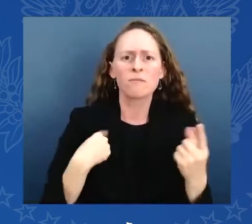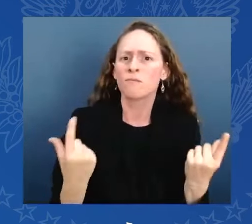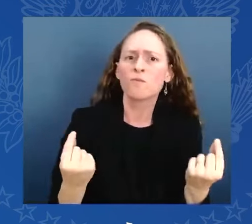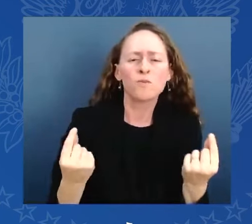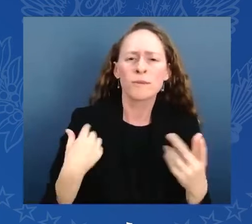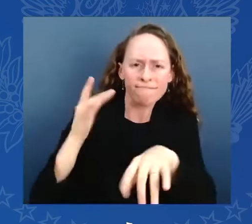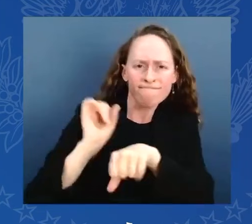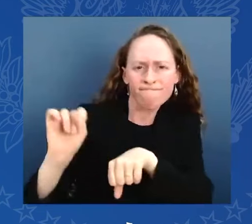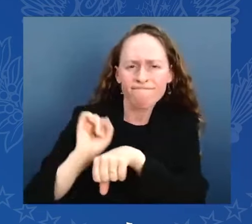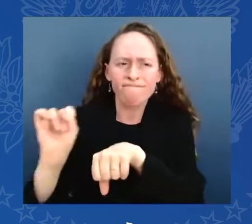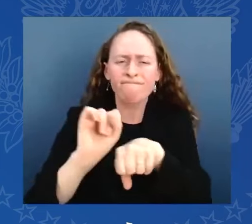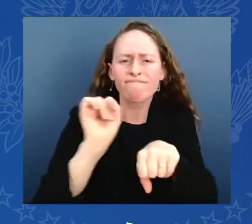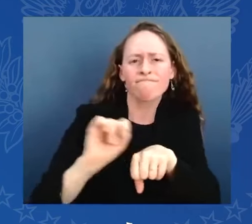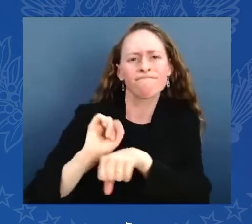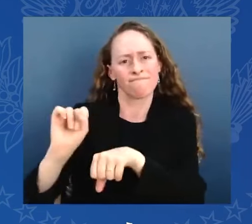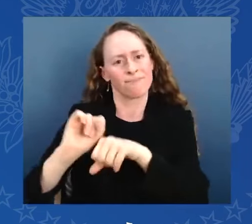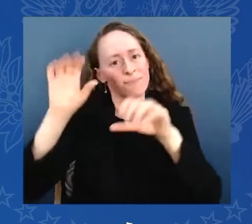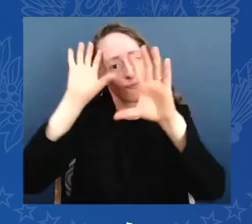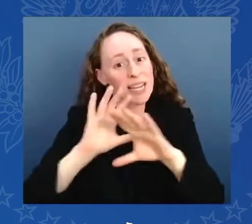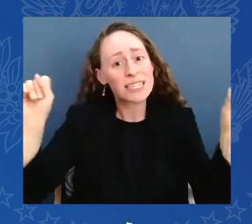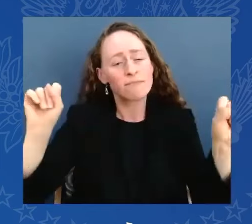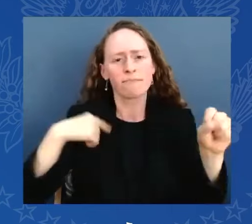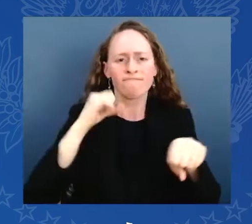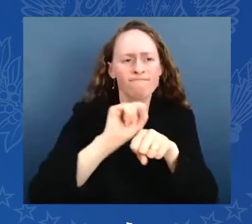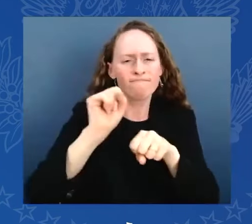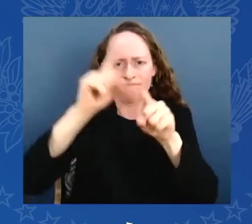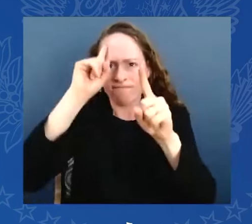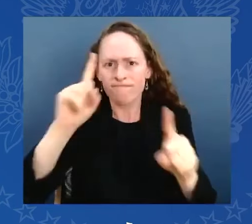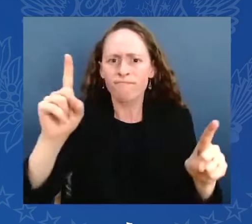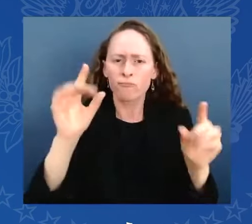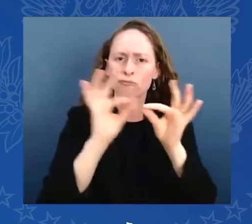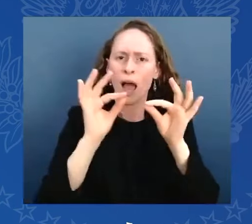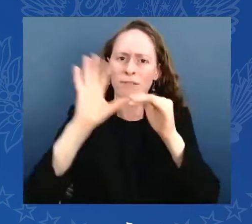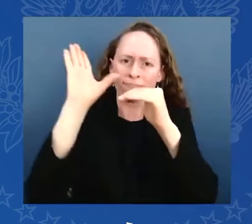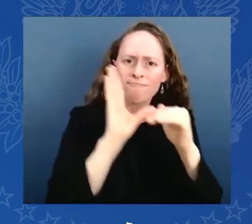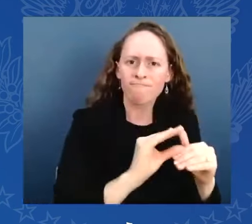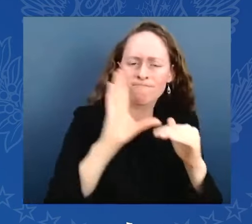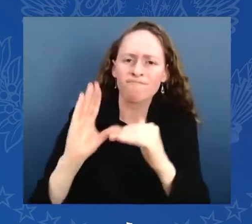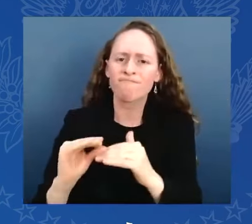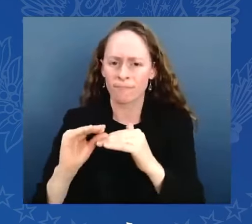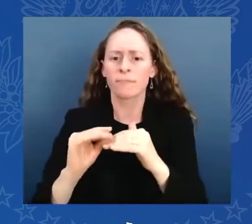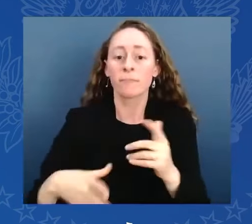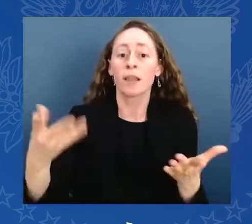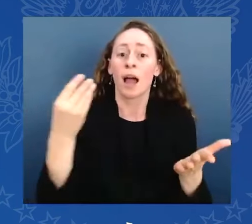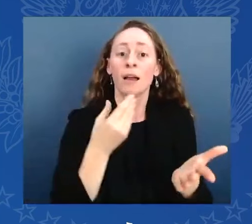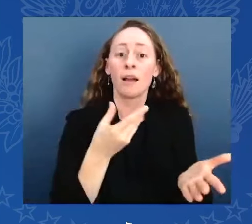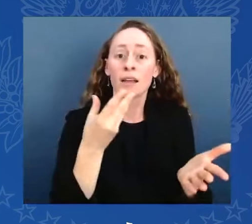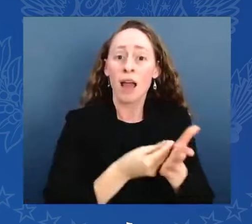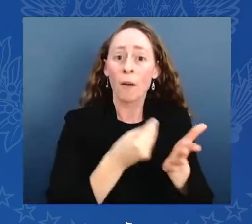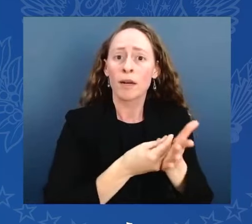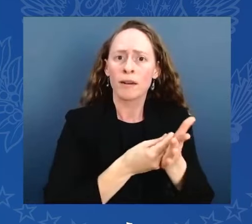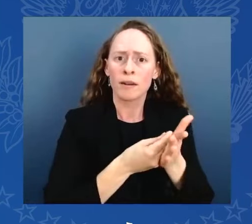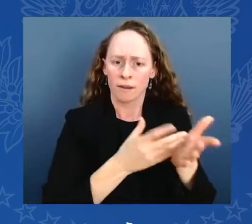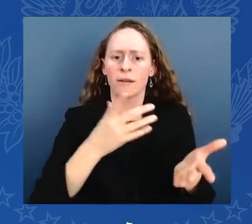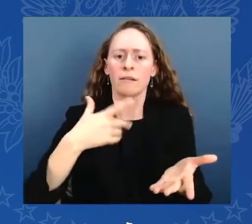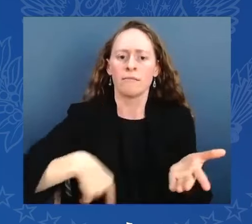families, grow our economy. I'll keep defending our personal freedoms and our civil rights, from the right to